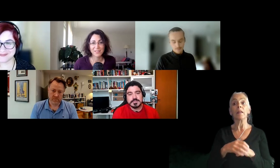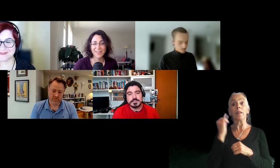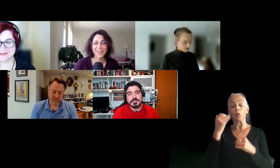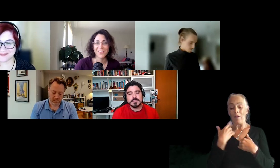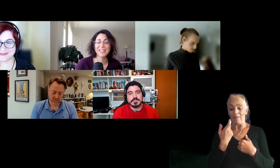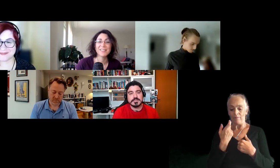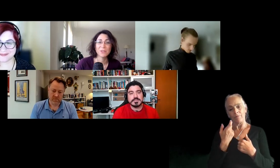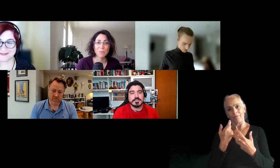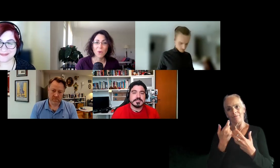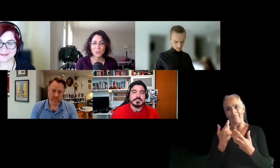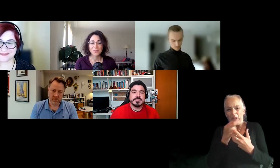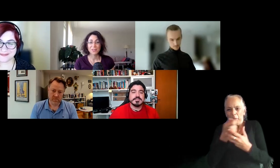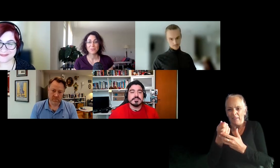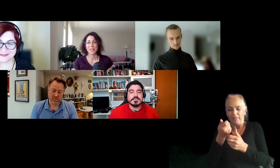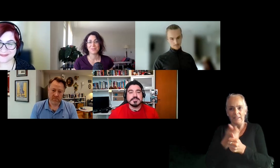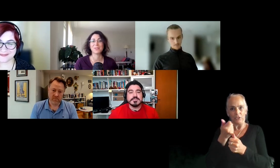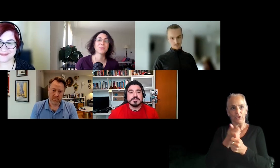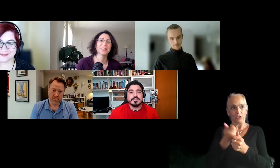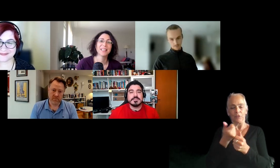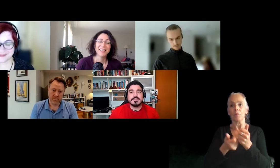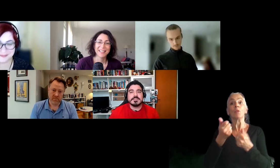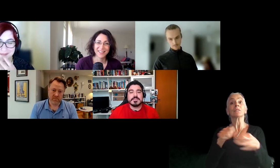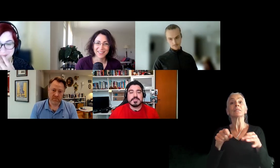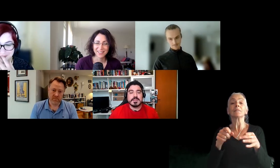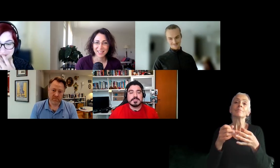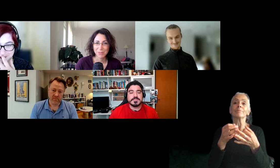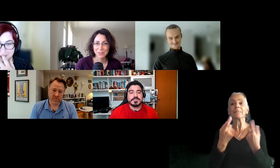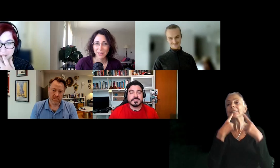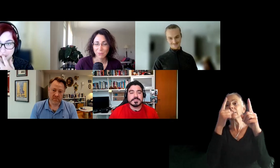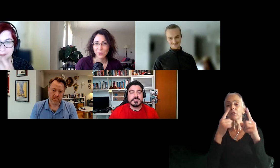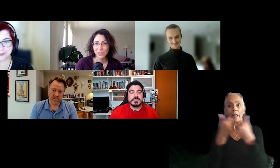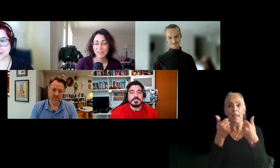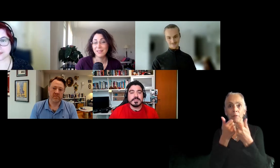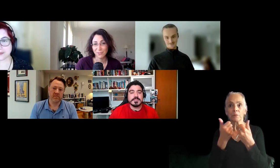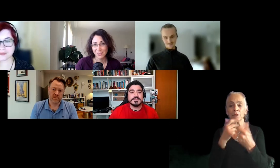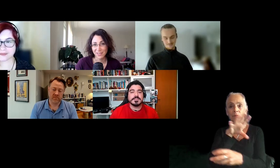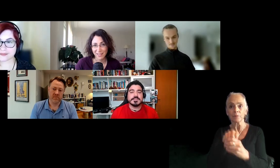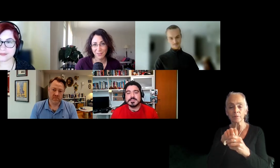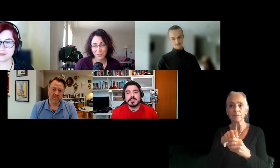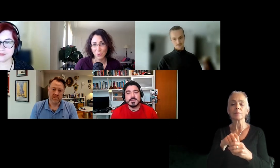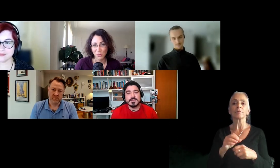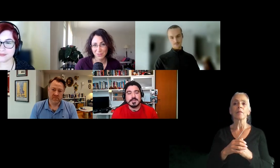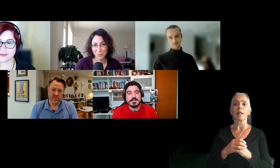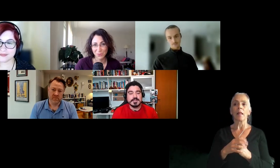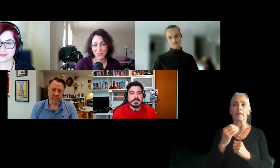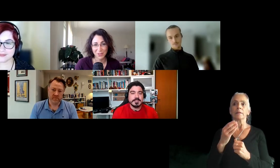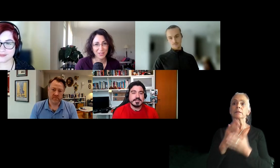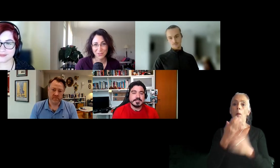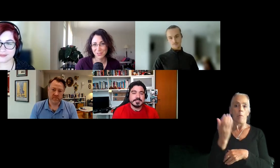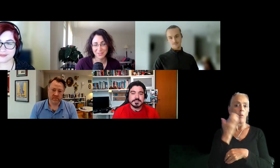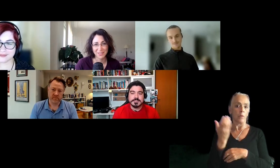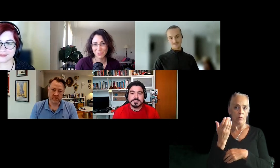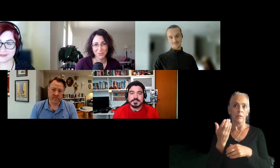everything or at least the most successful games currently that can be helpful and definitely have some mobile examples,